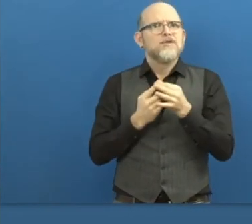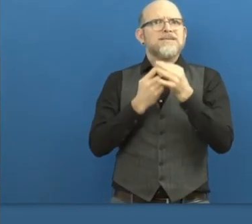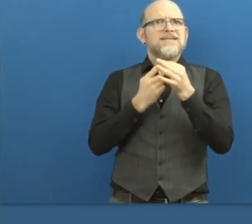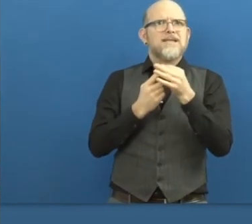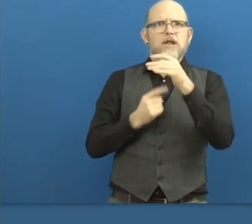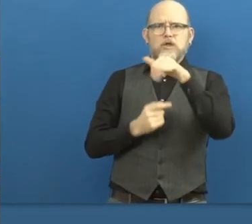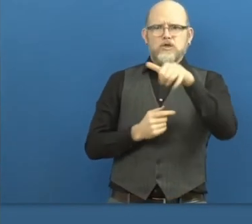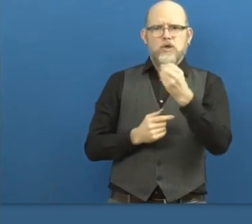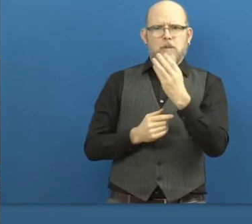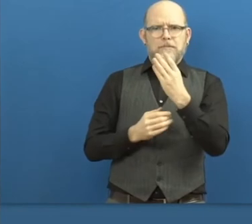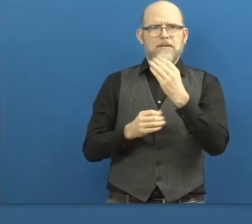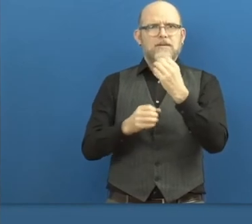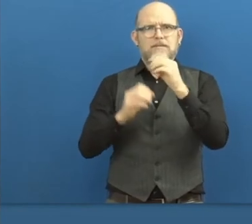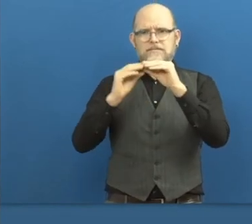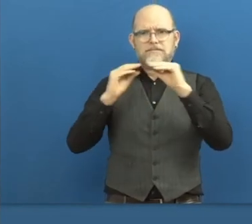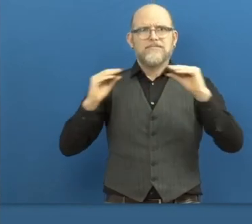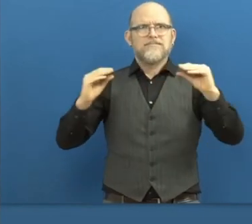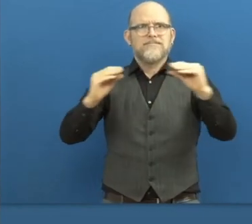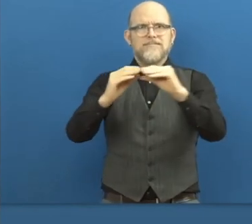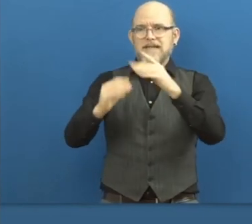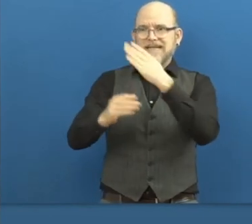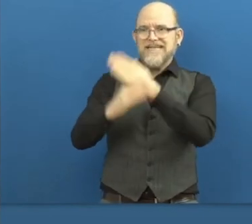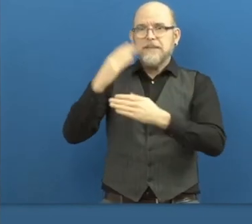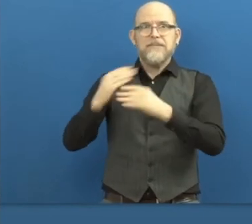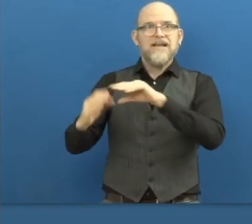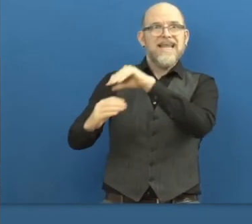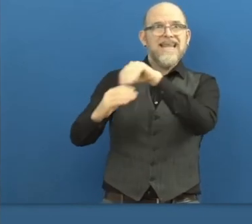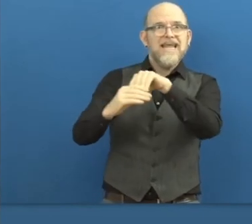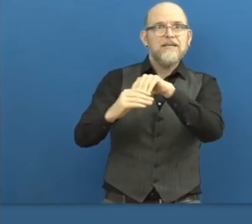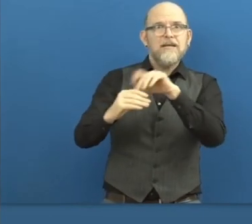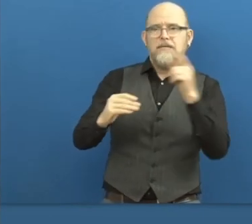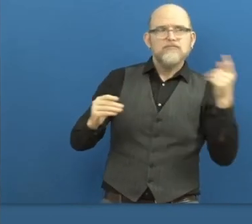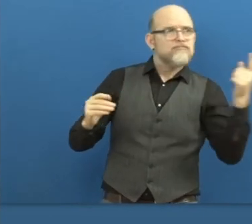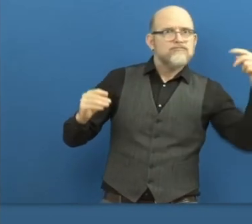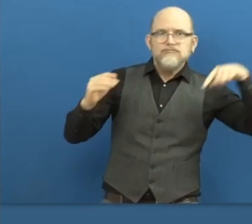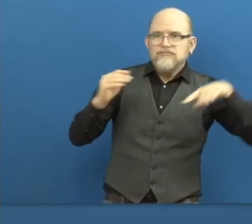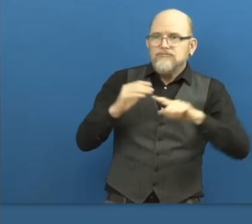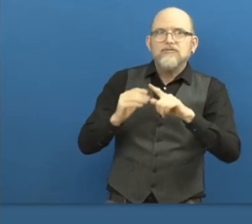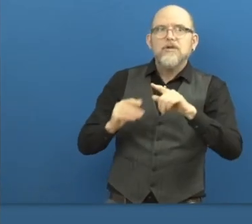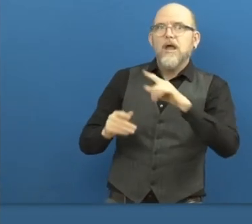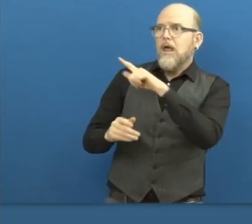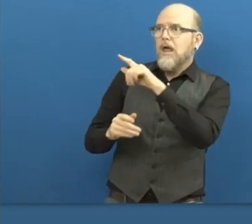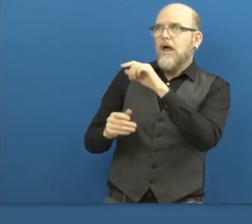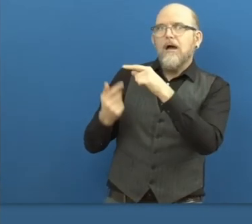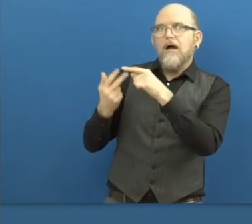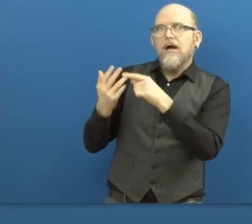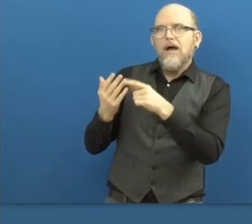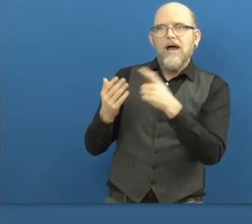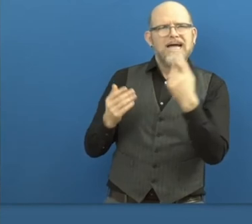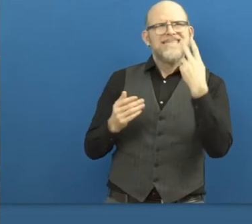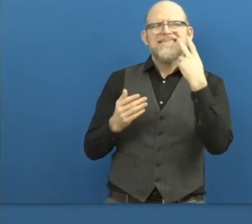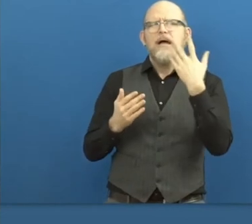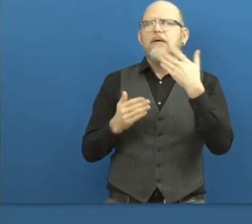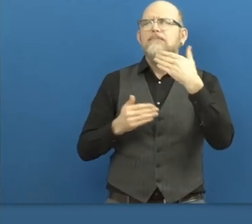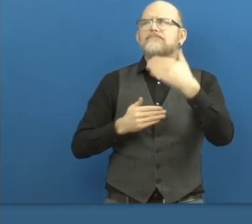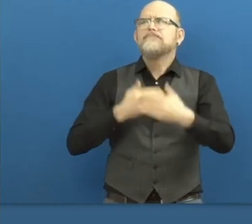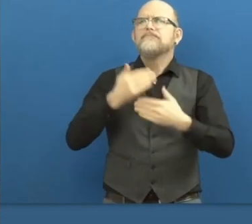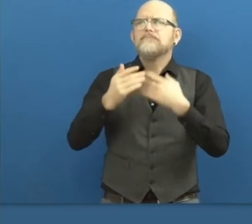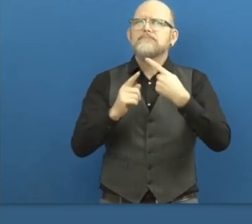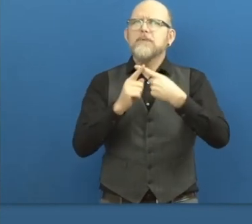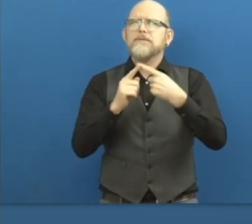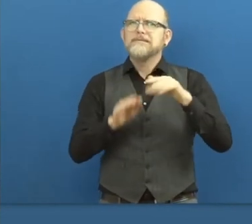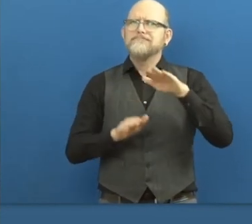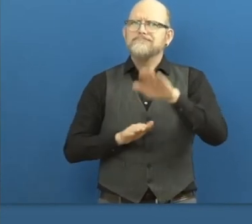already showing that they want to take a step further. And hopefully we won't have our same